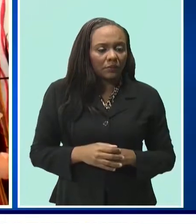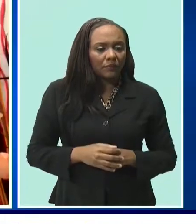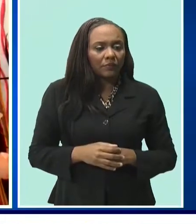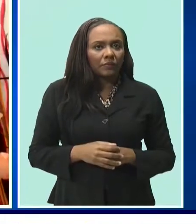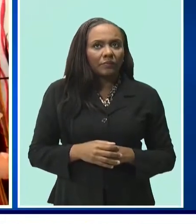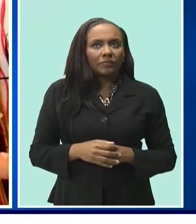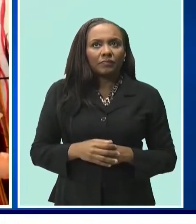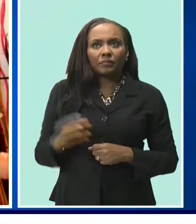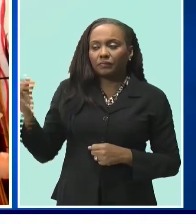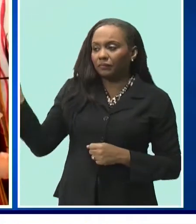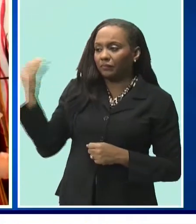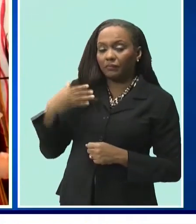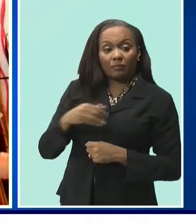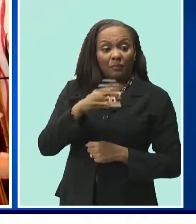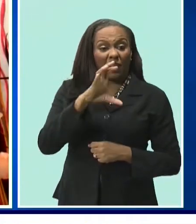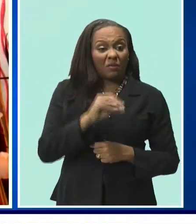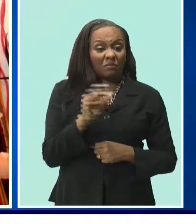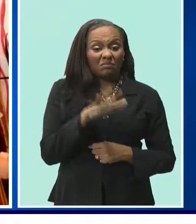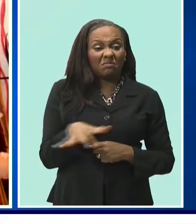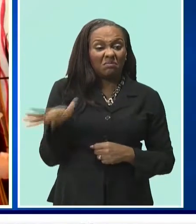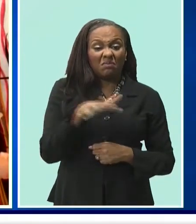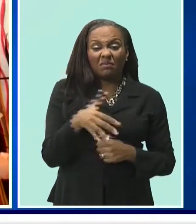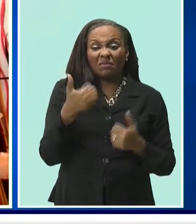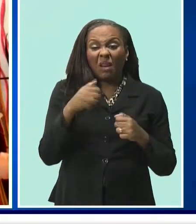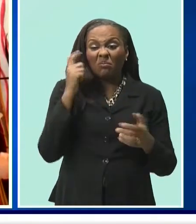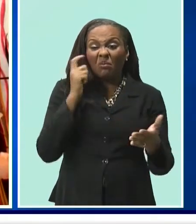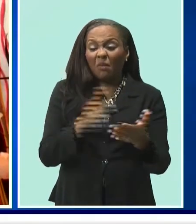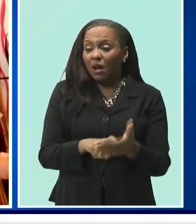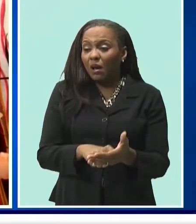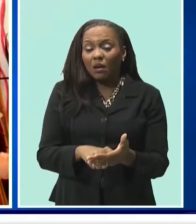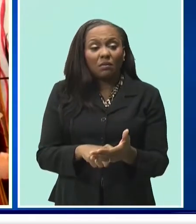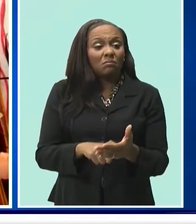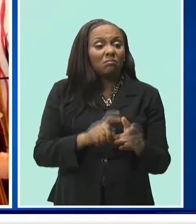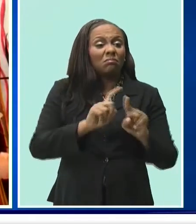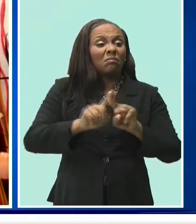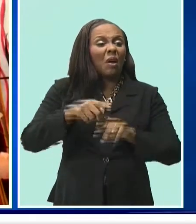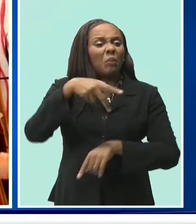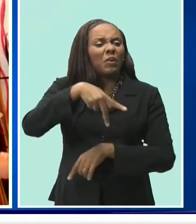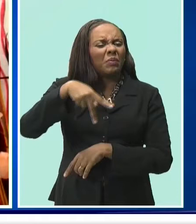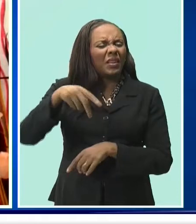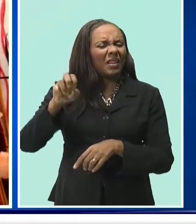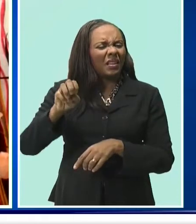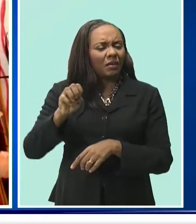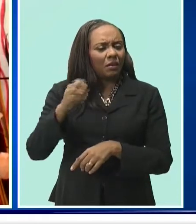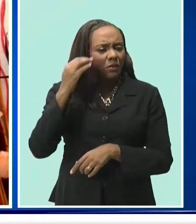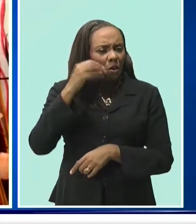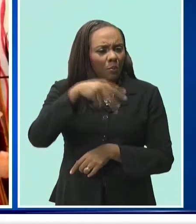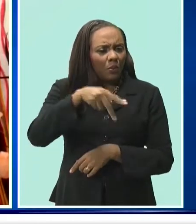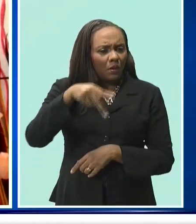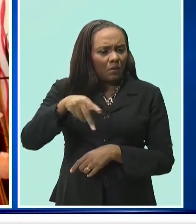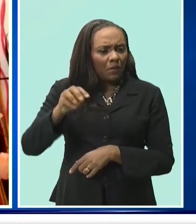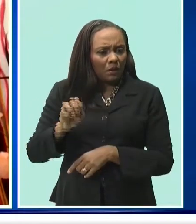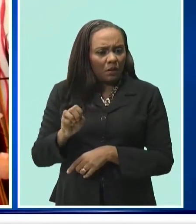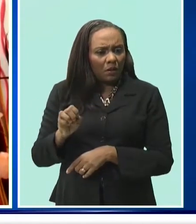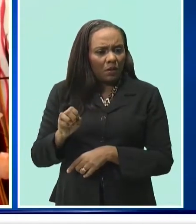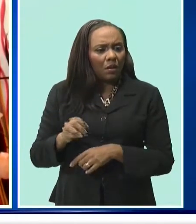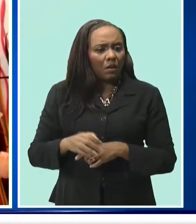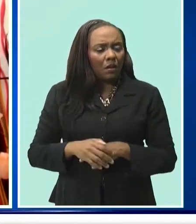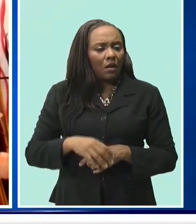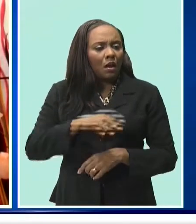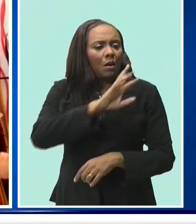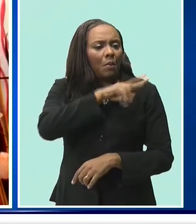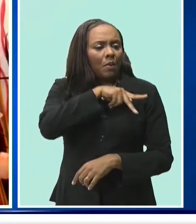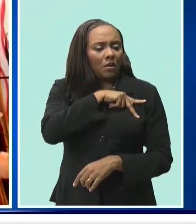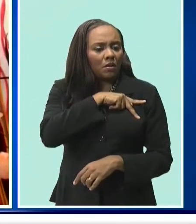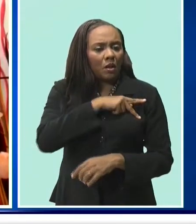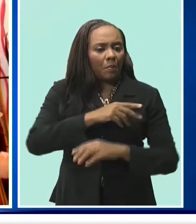Companies all over have been trying to source appropriate PPE, and there is a lag, either with respect